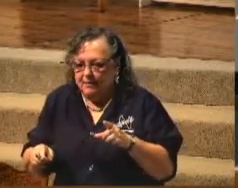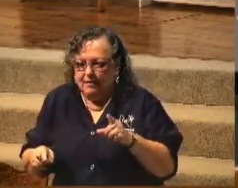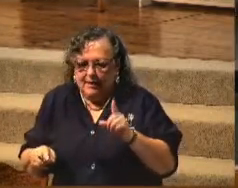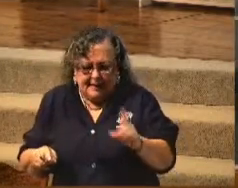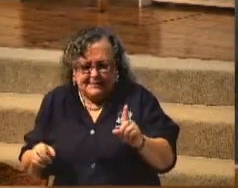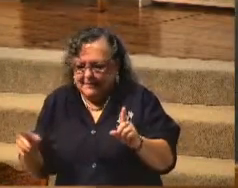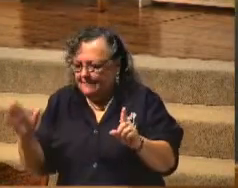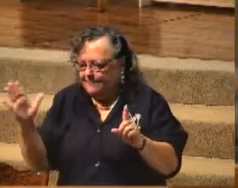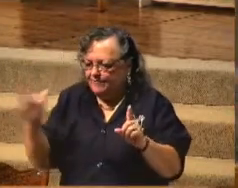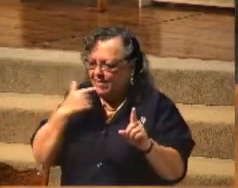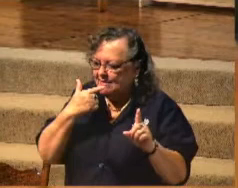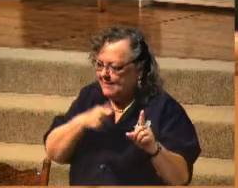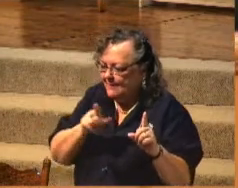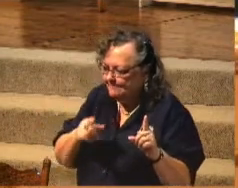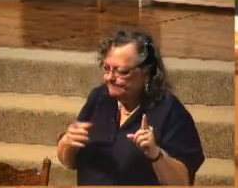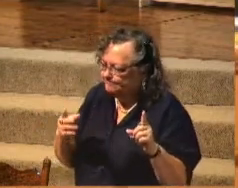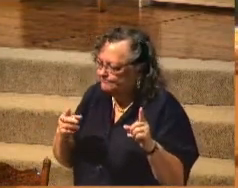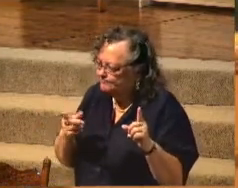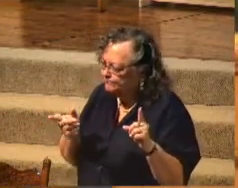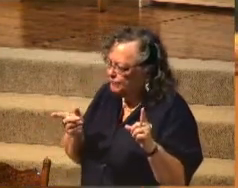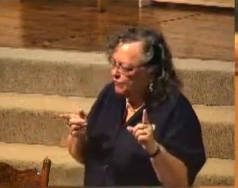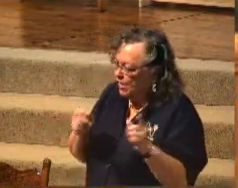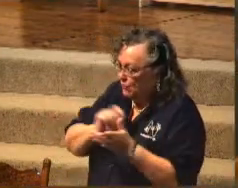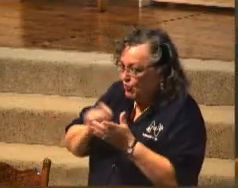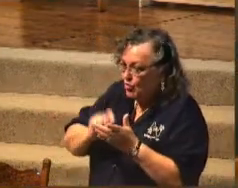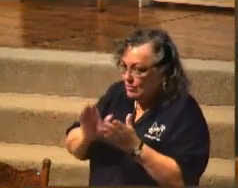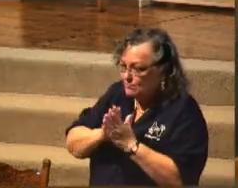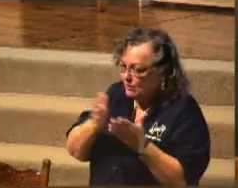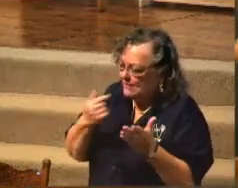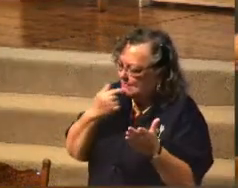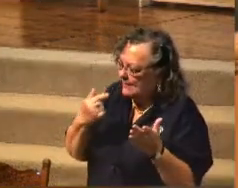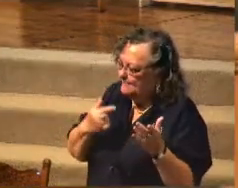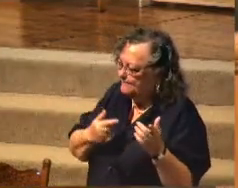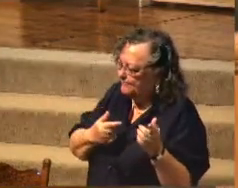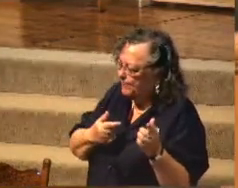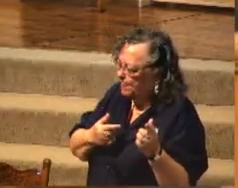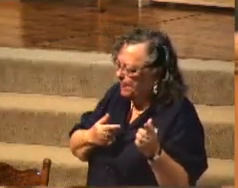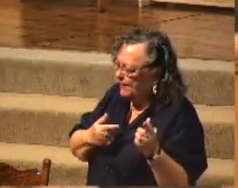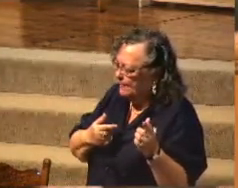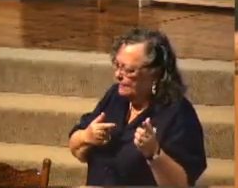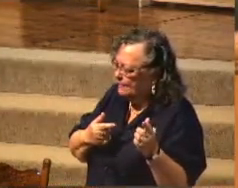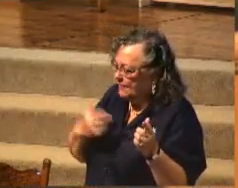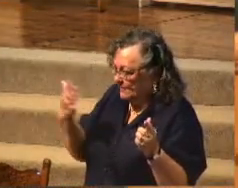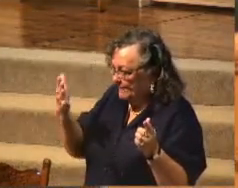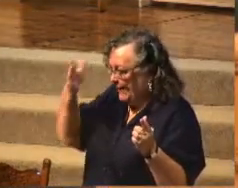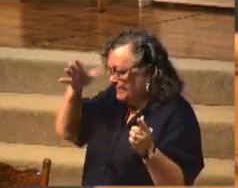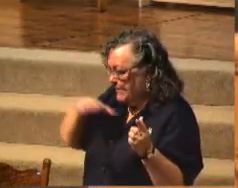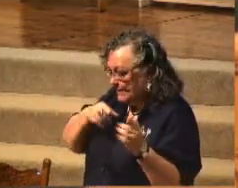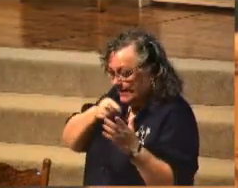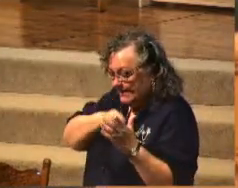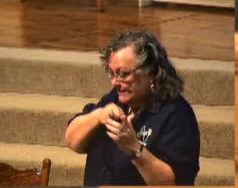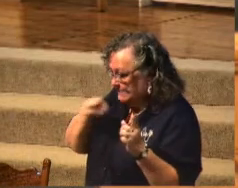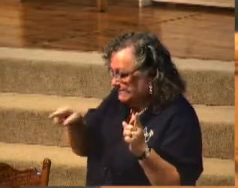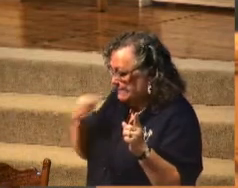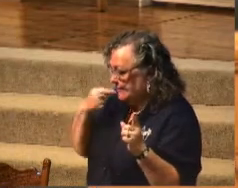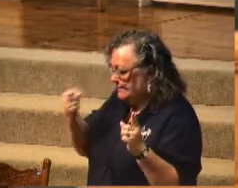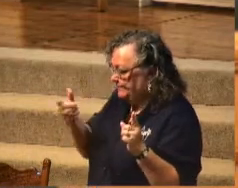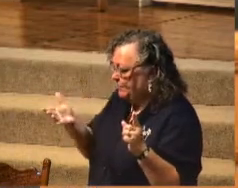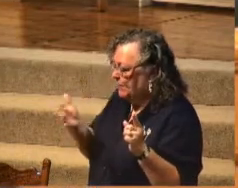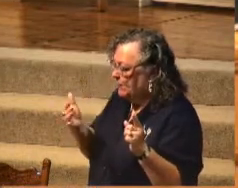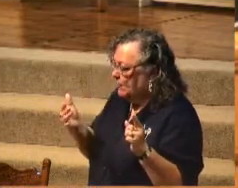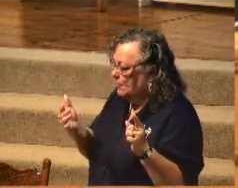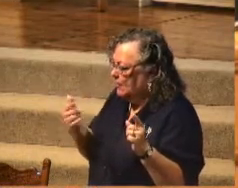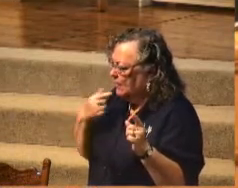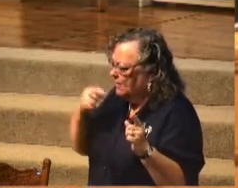He said something like this. He wrote in his book. He said something like this. He said, you know, he thought about his